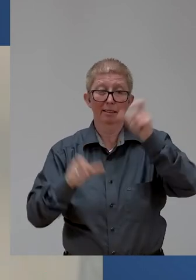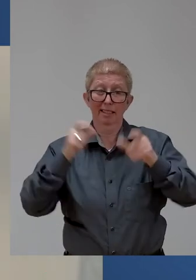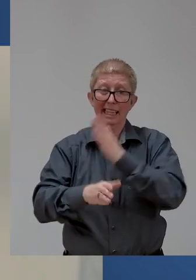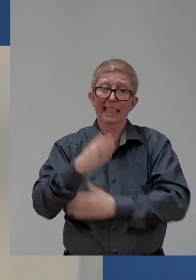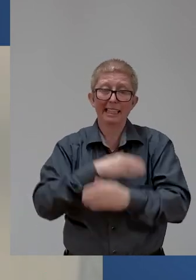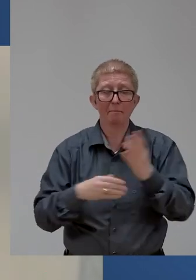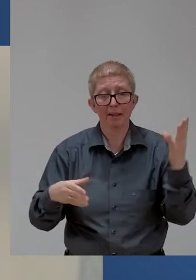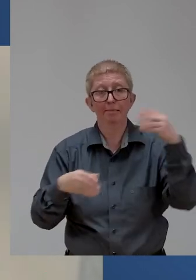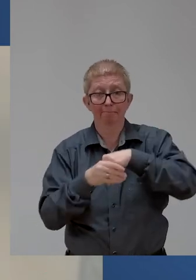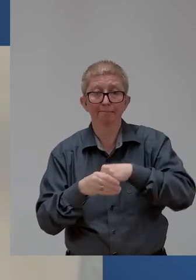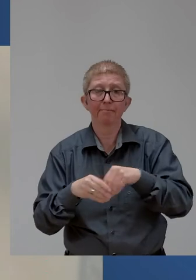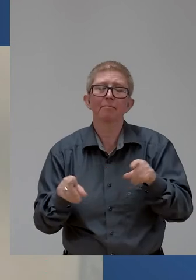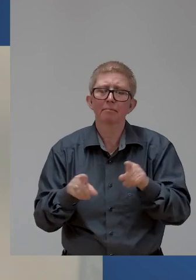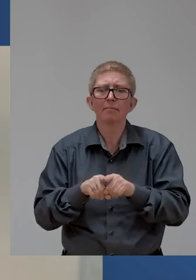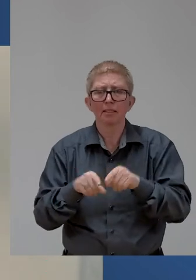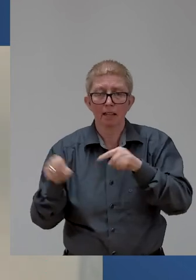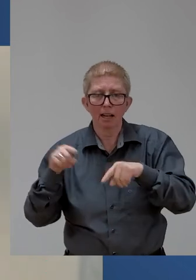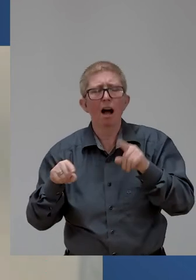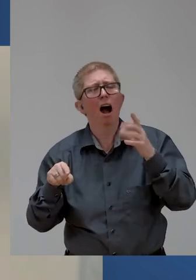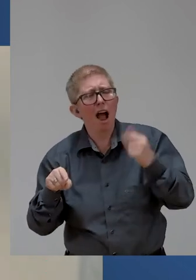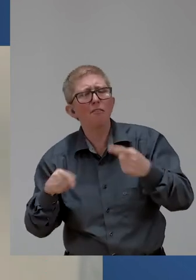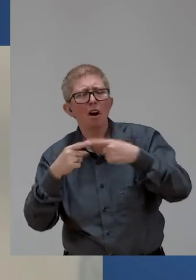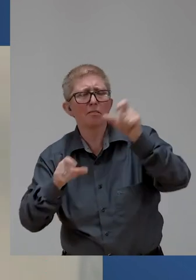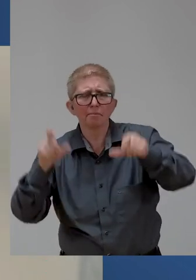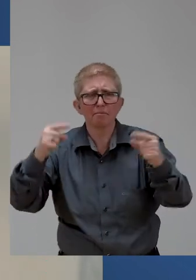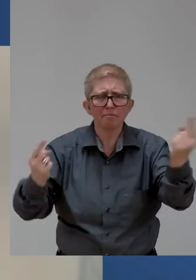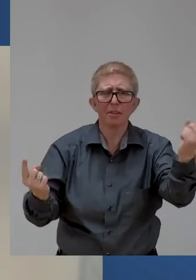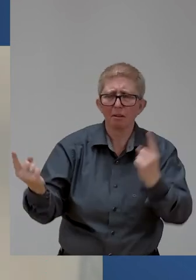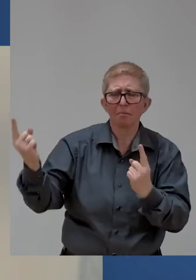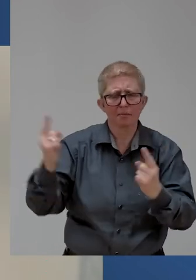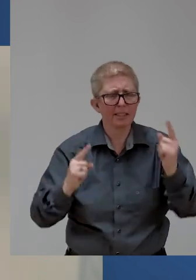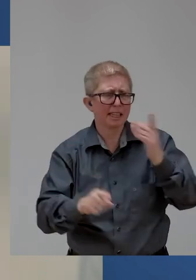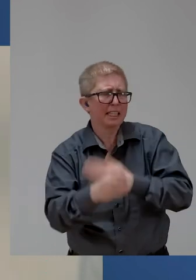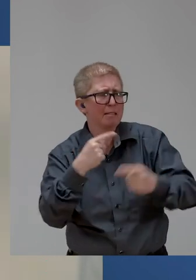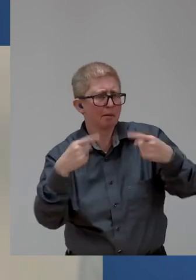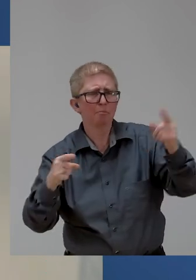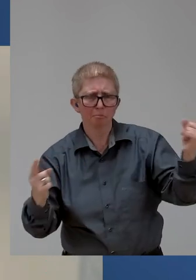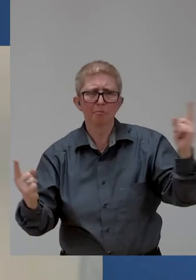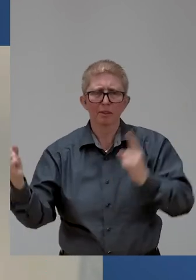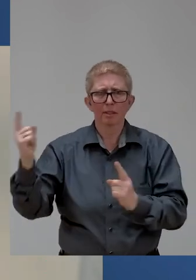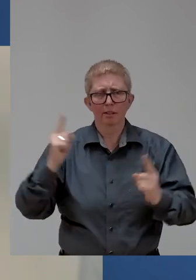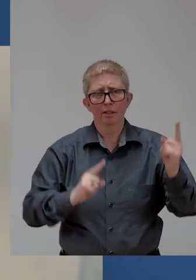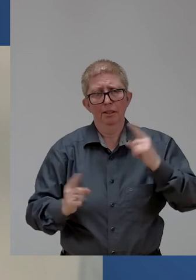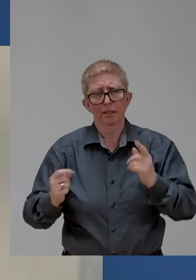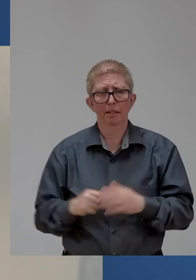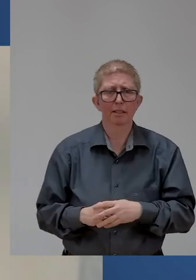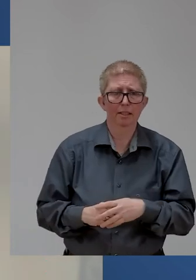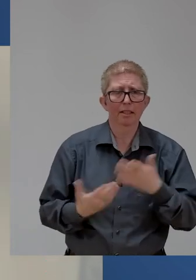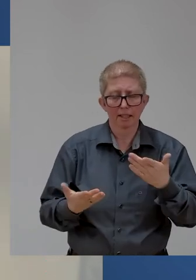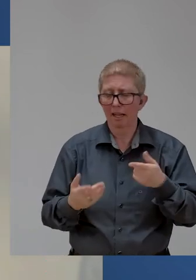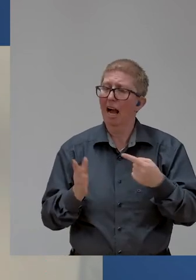Rather than a cumbersome registration process we learned that the UN system in Geneva was using, which asked very detailed and somewhat